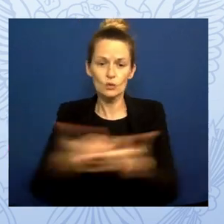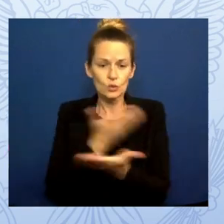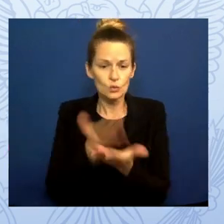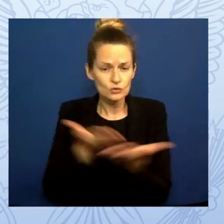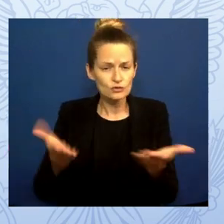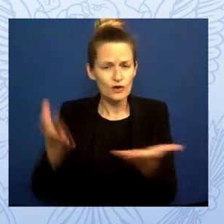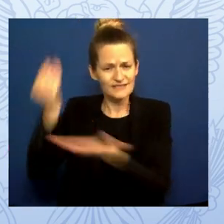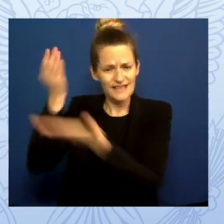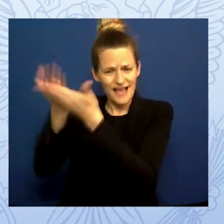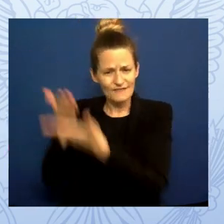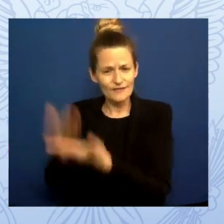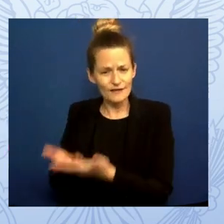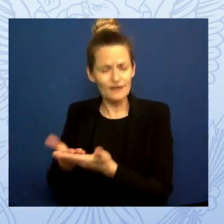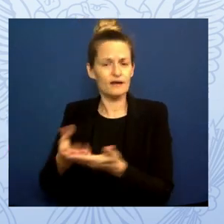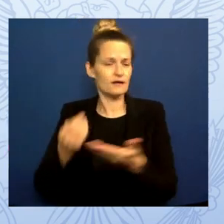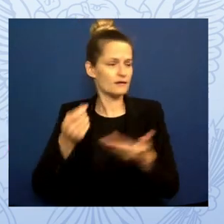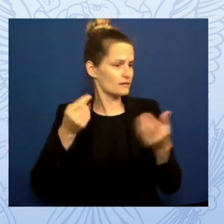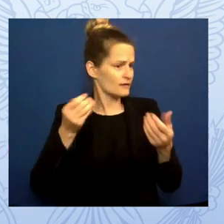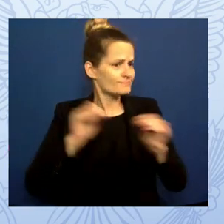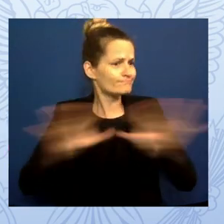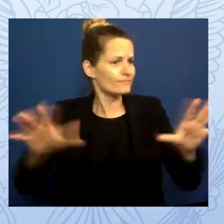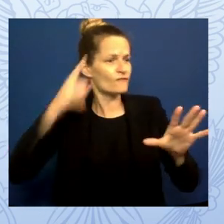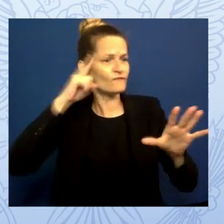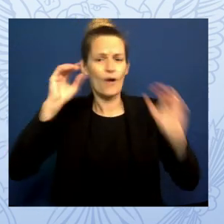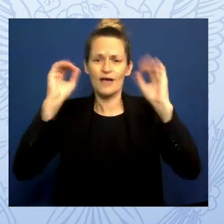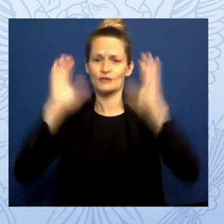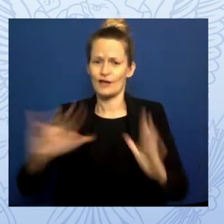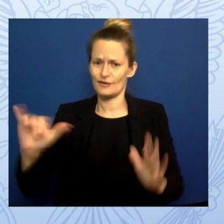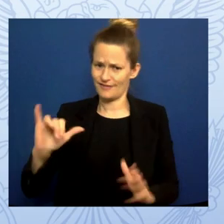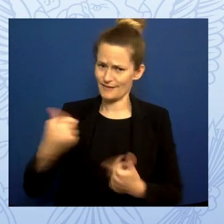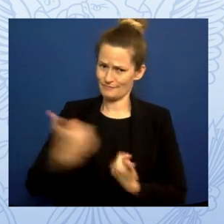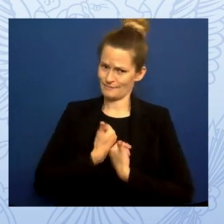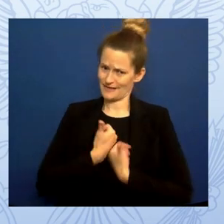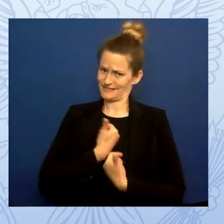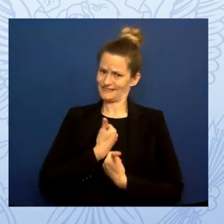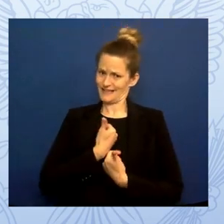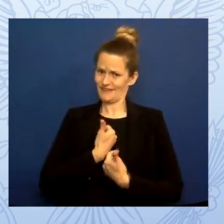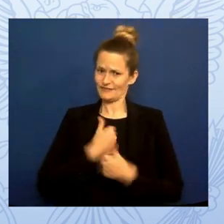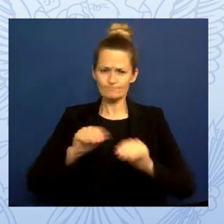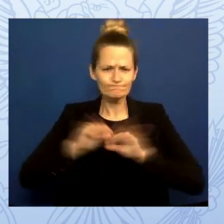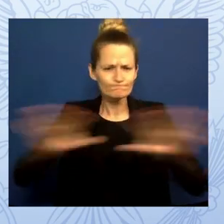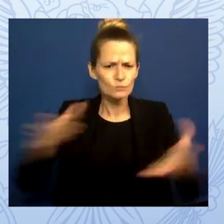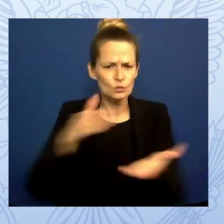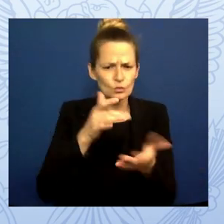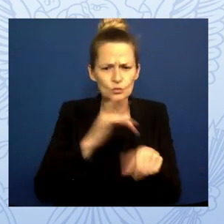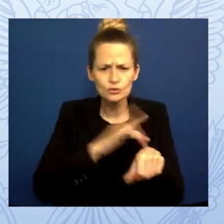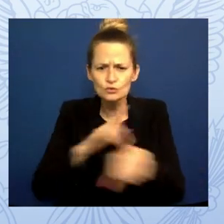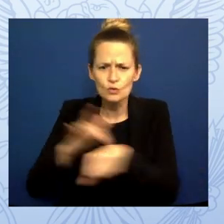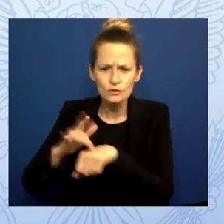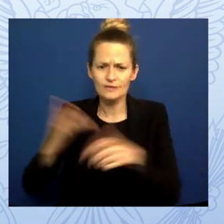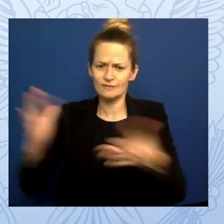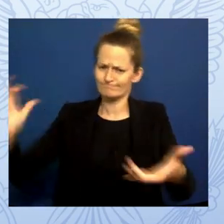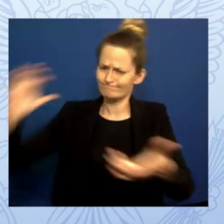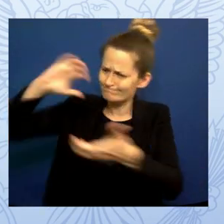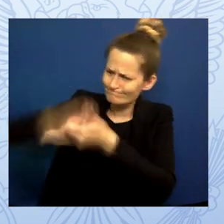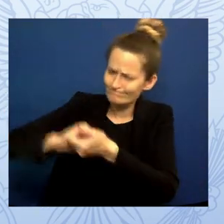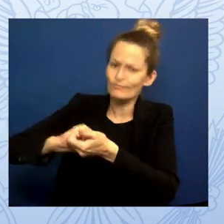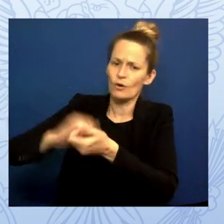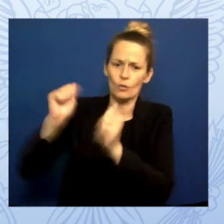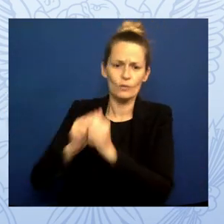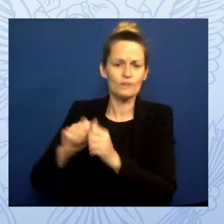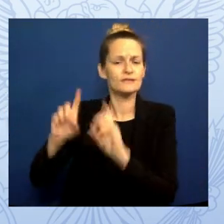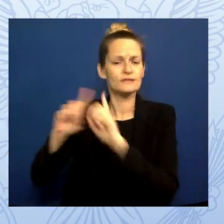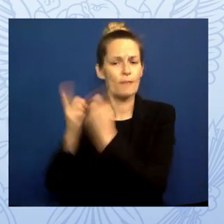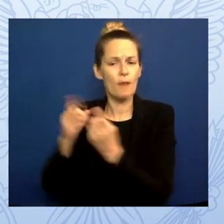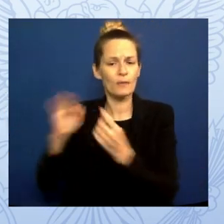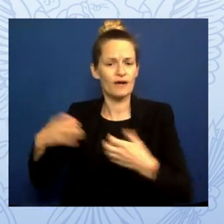myself. They've also committed to collaborating with the Department of Health and Human Services to address the mental